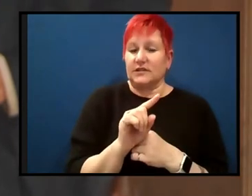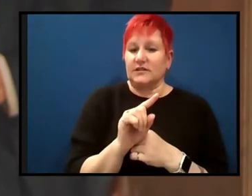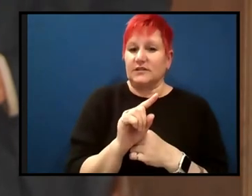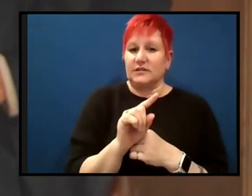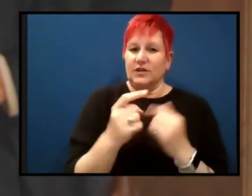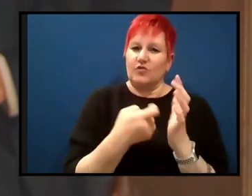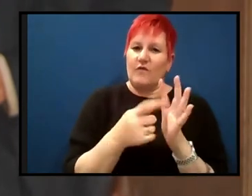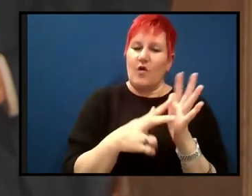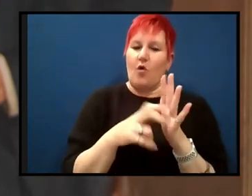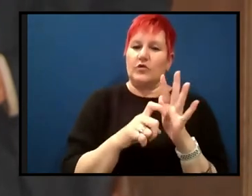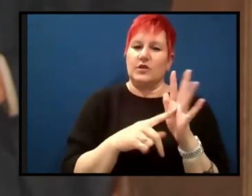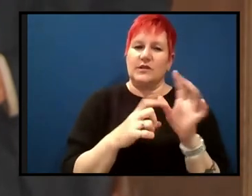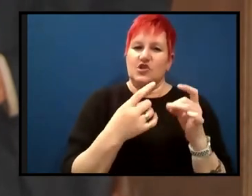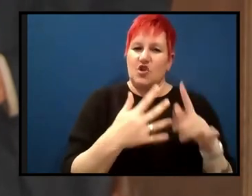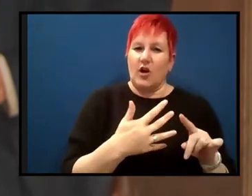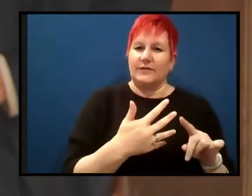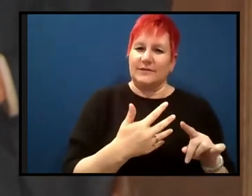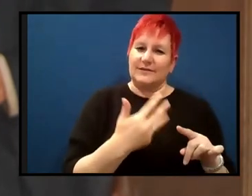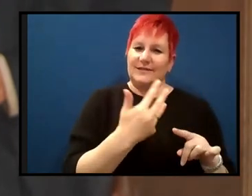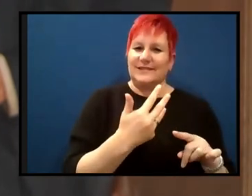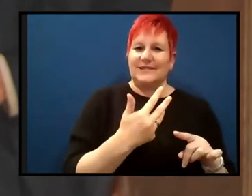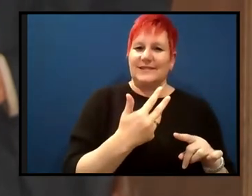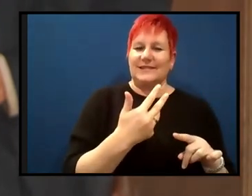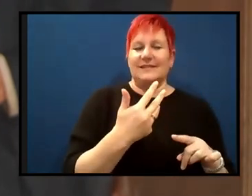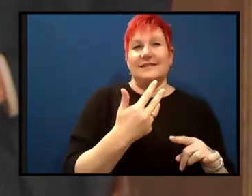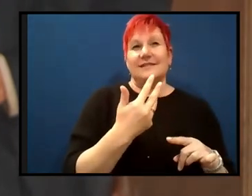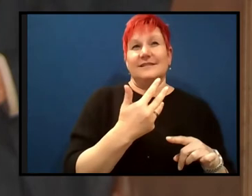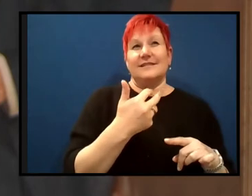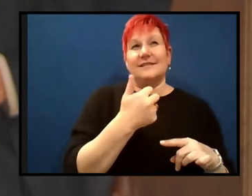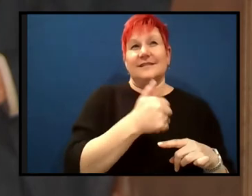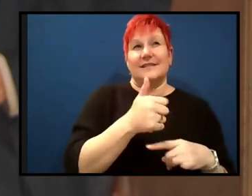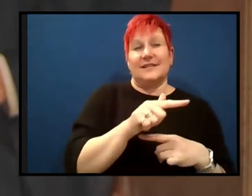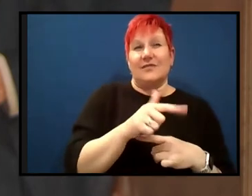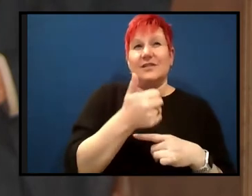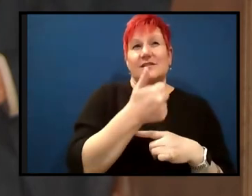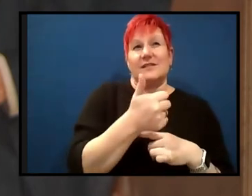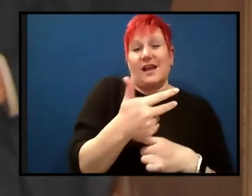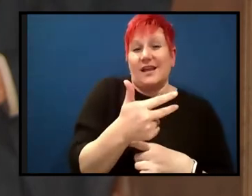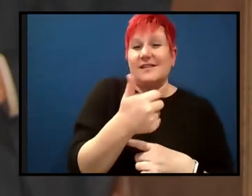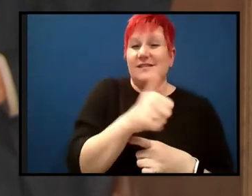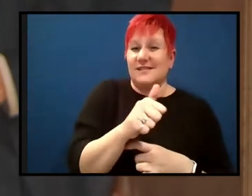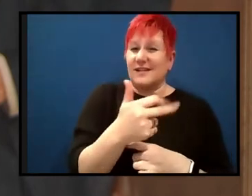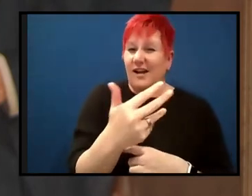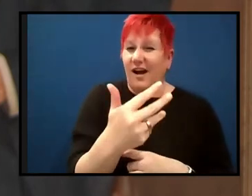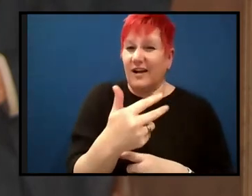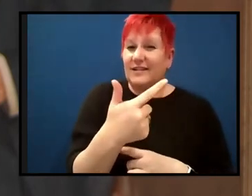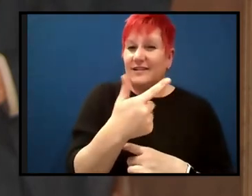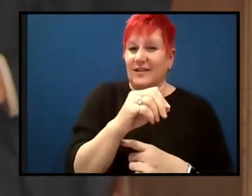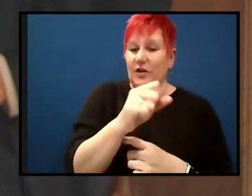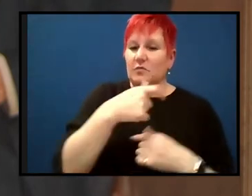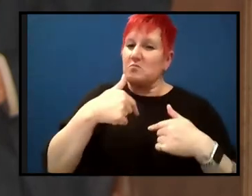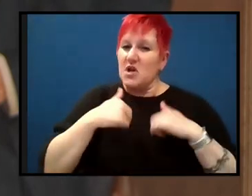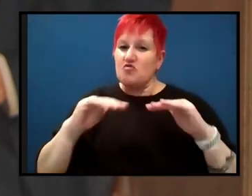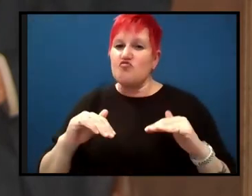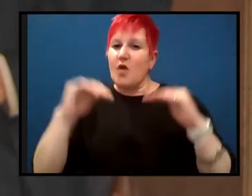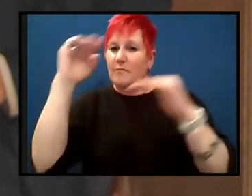it and, and I was a country kid in, in East Gippsland in, in Victoria and my